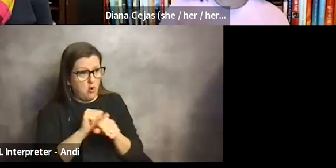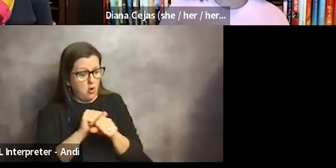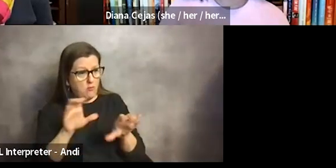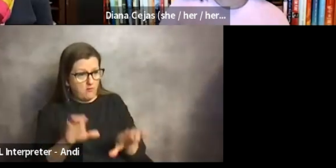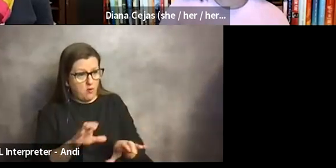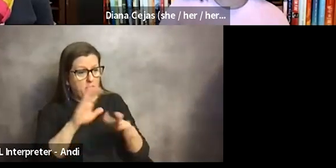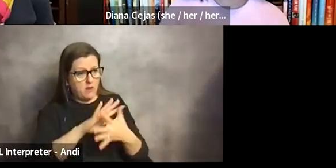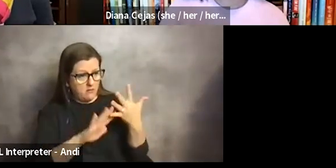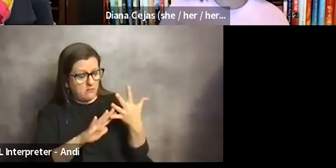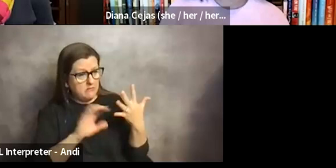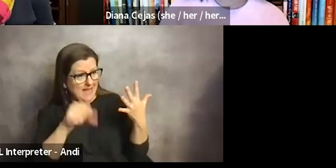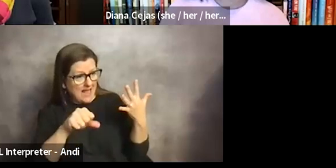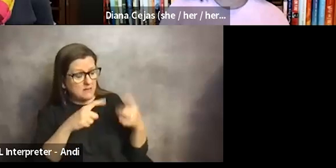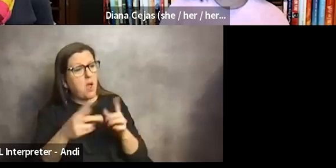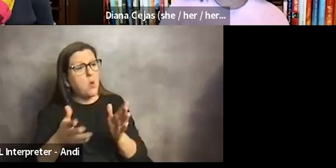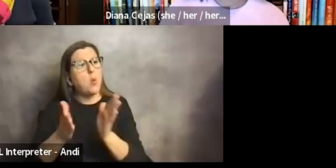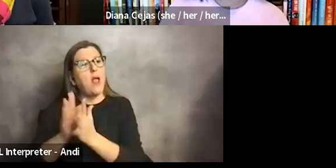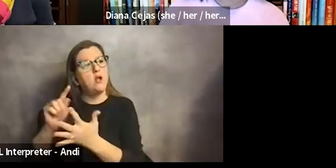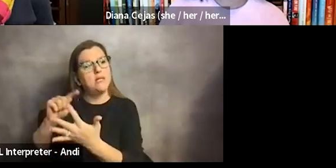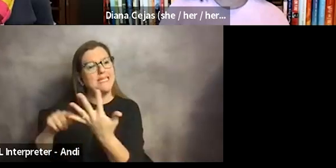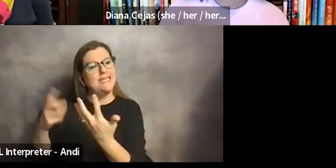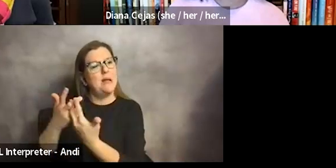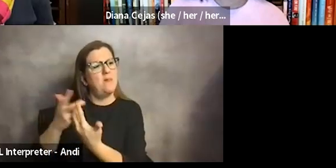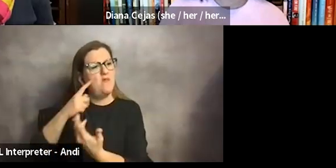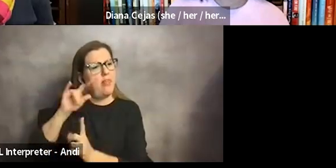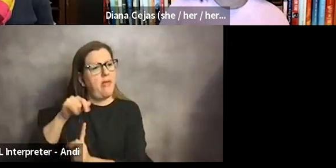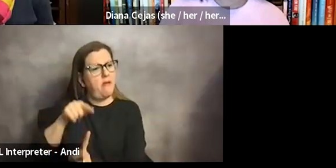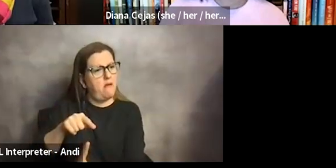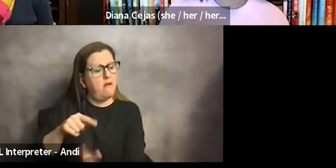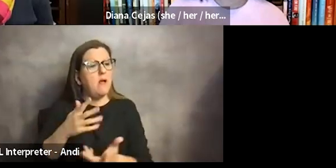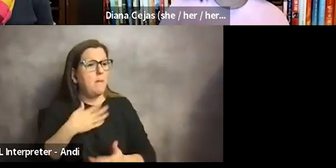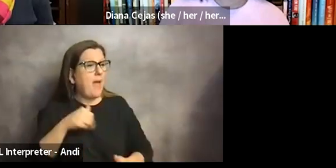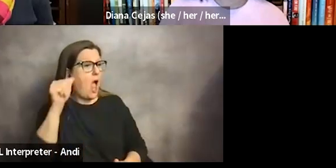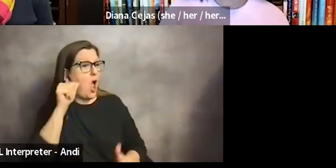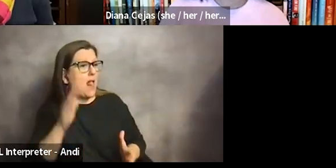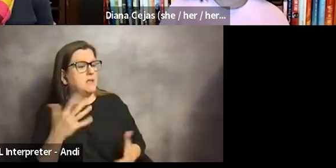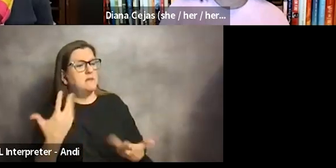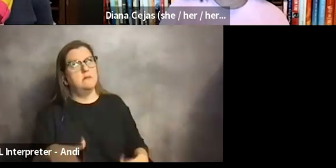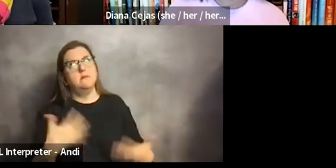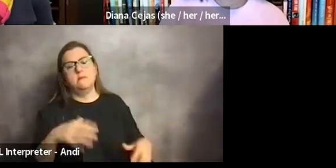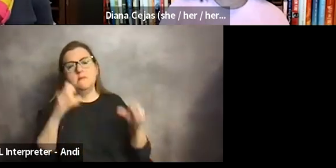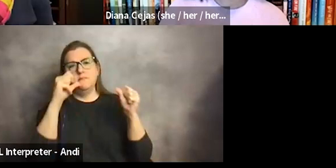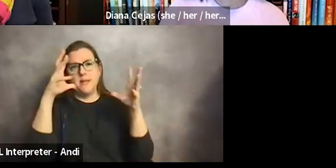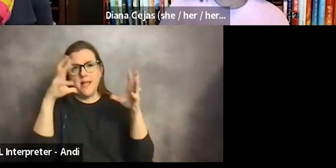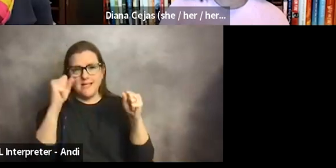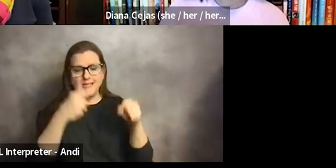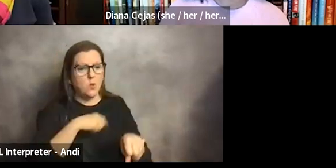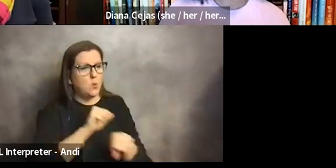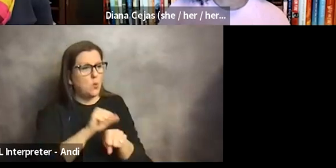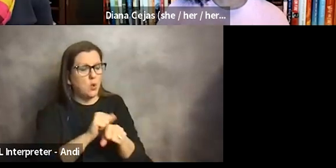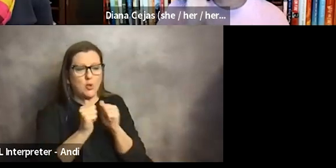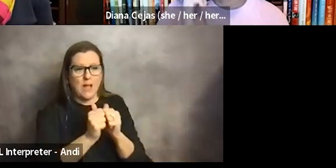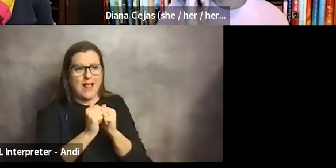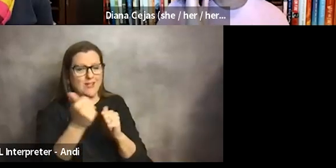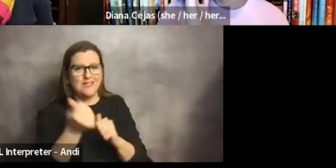responsibilities. It's that I required these accommodations. And my audiologist has been fantastic. You know, we, we worked together for several